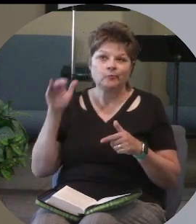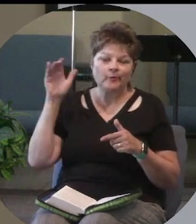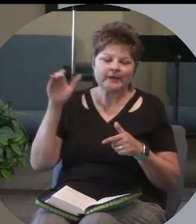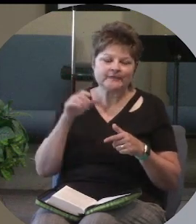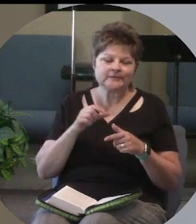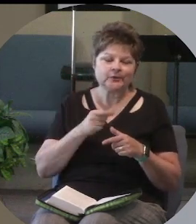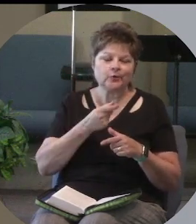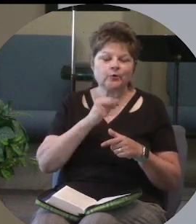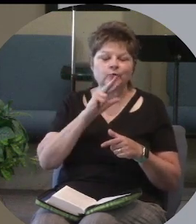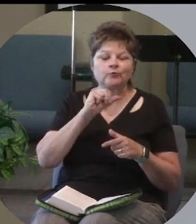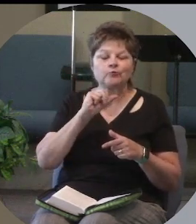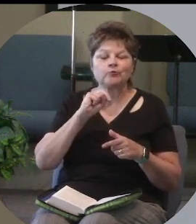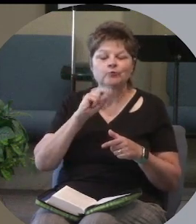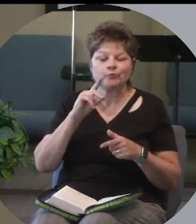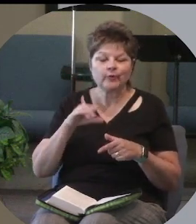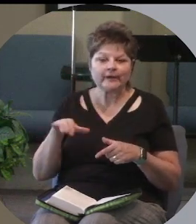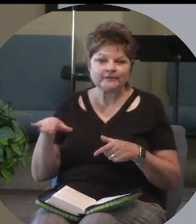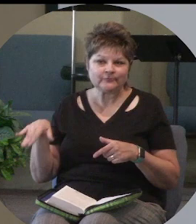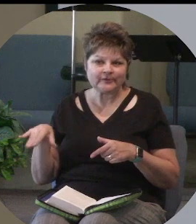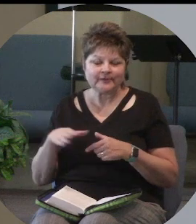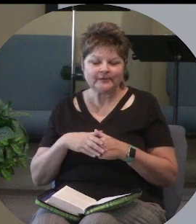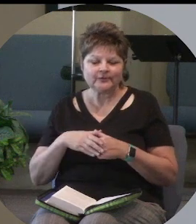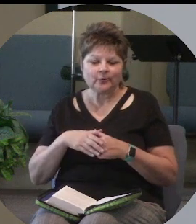He had earned that right.